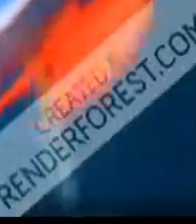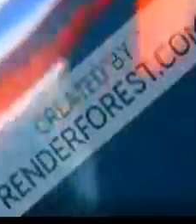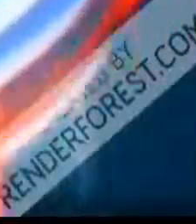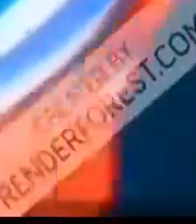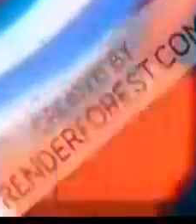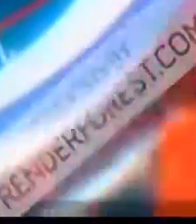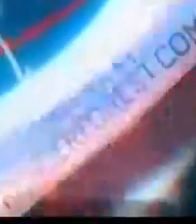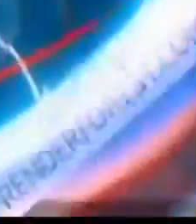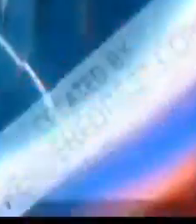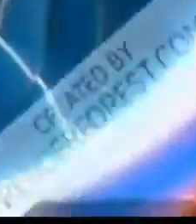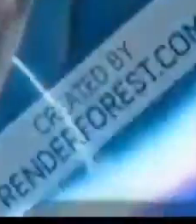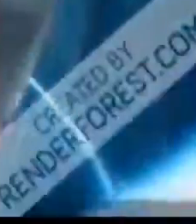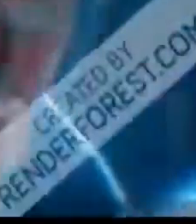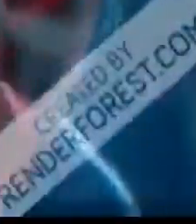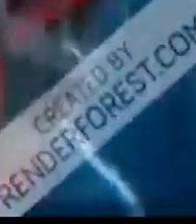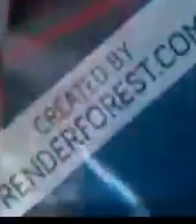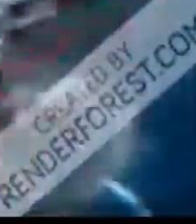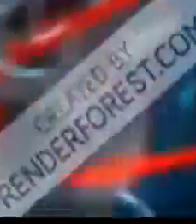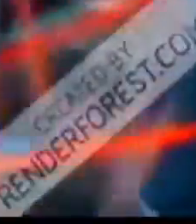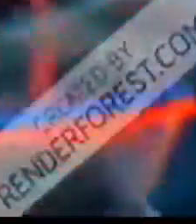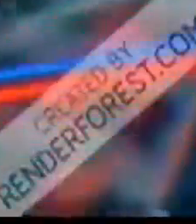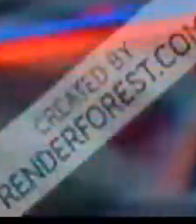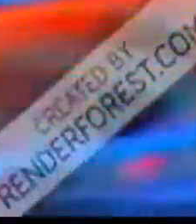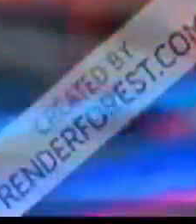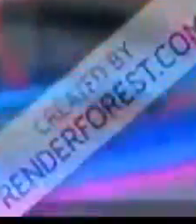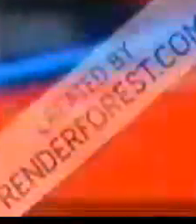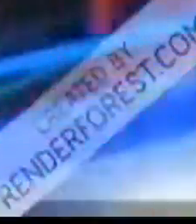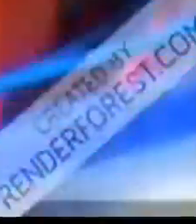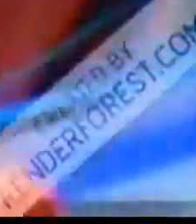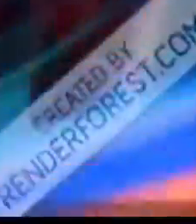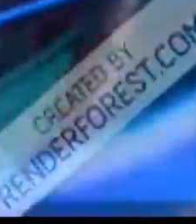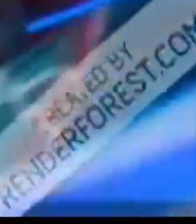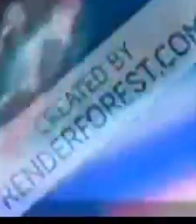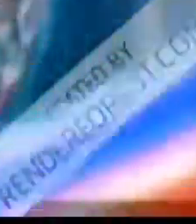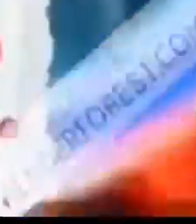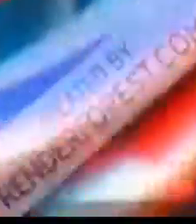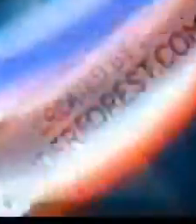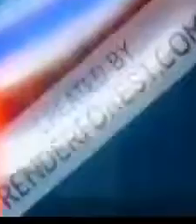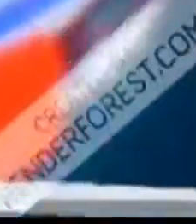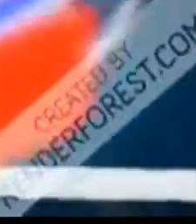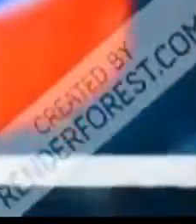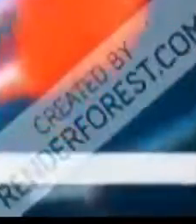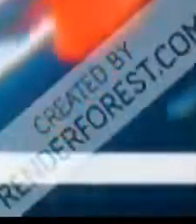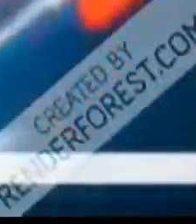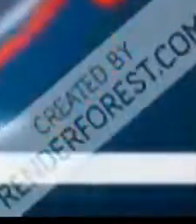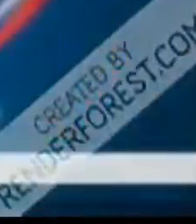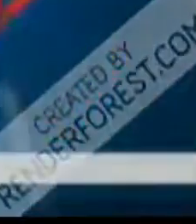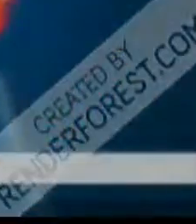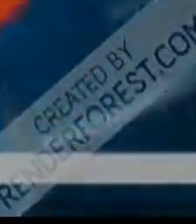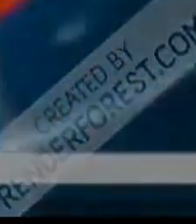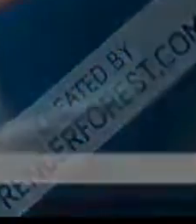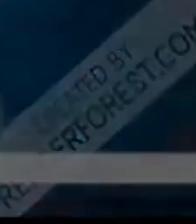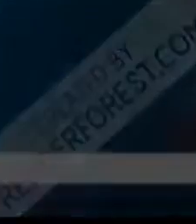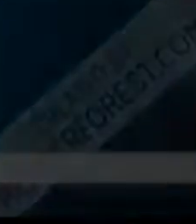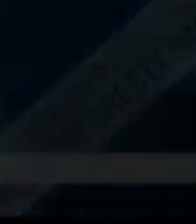We are the revolution. We want it all tonight. We want to change back what's